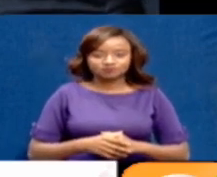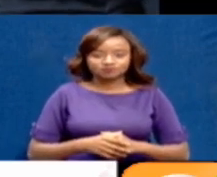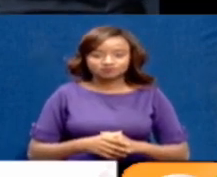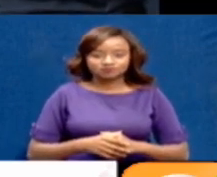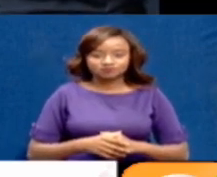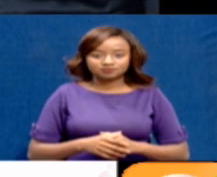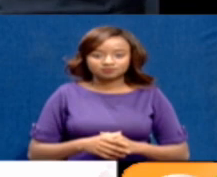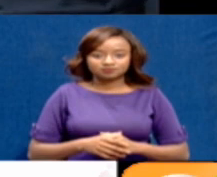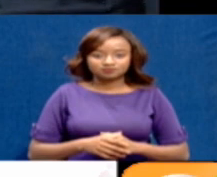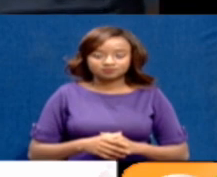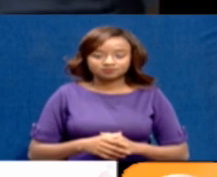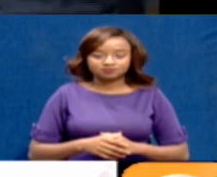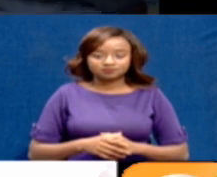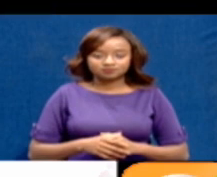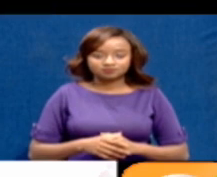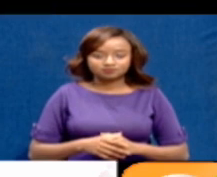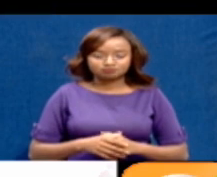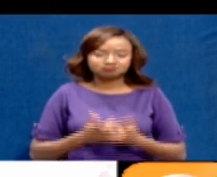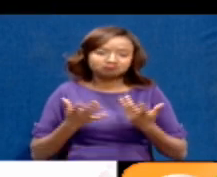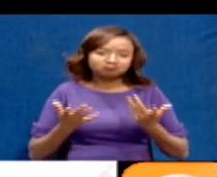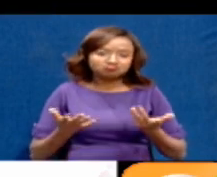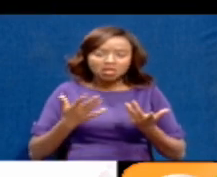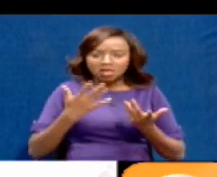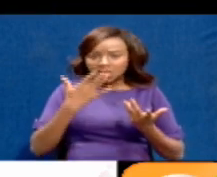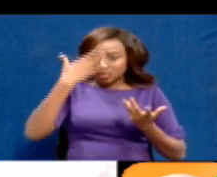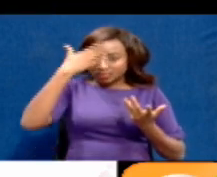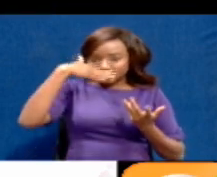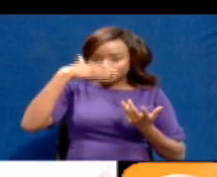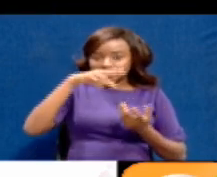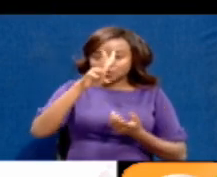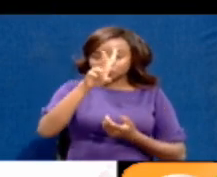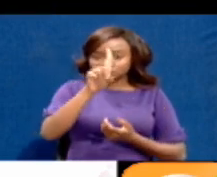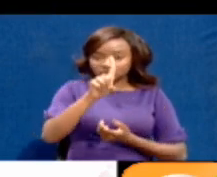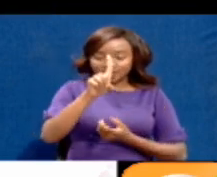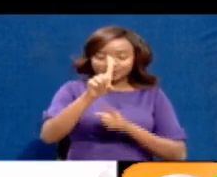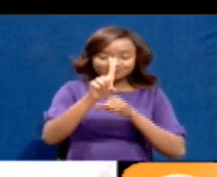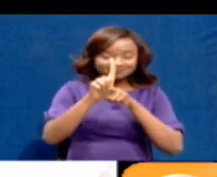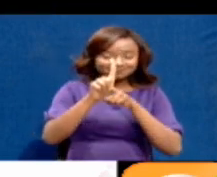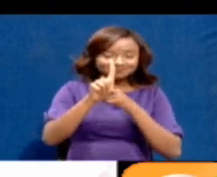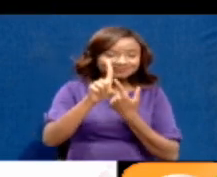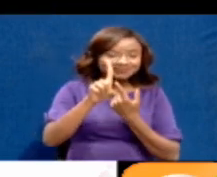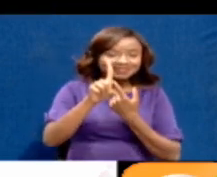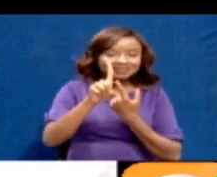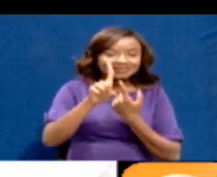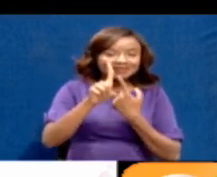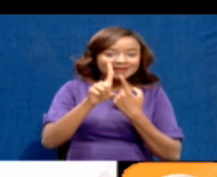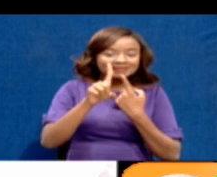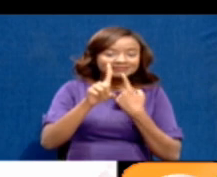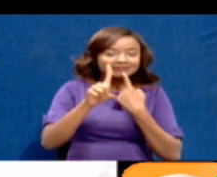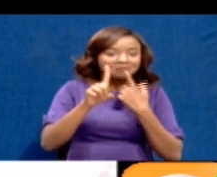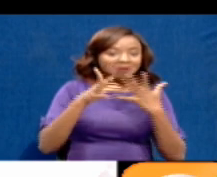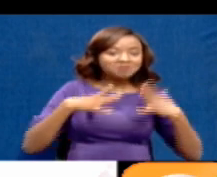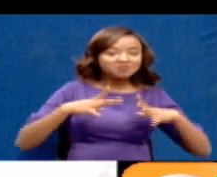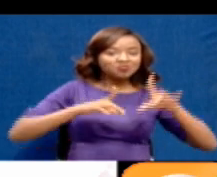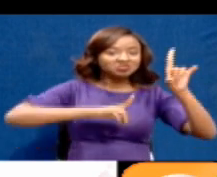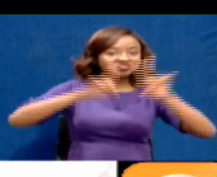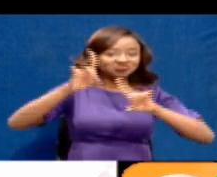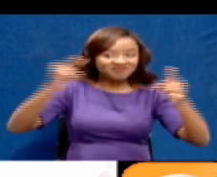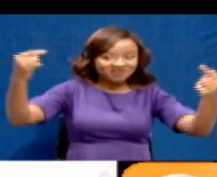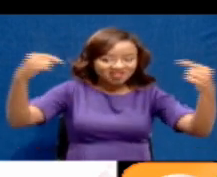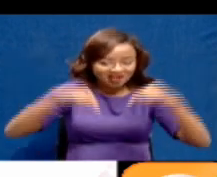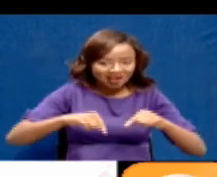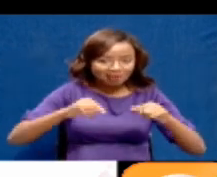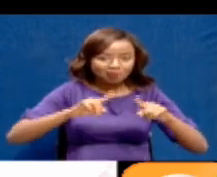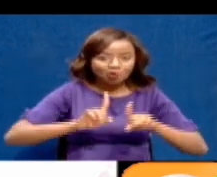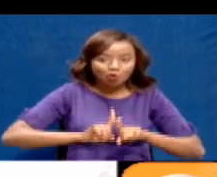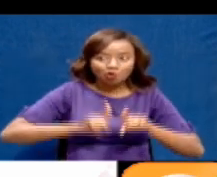The expiry of the 21-day lockdown can only be useful to us if we do